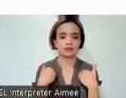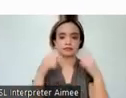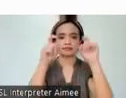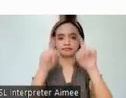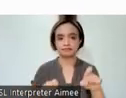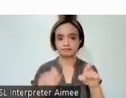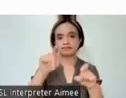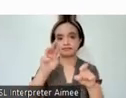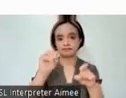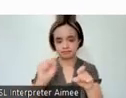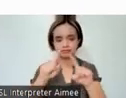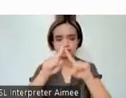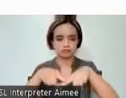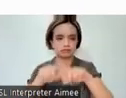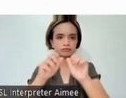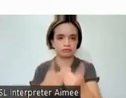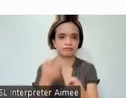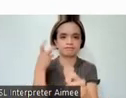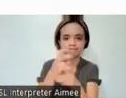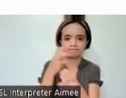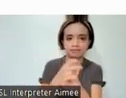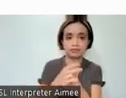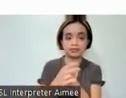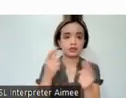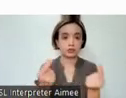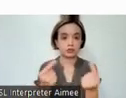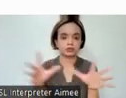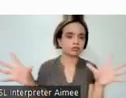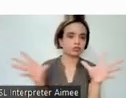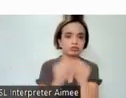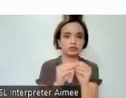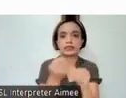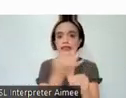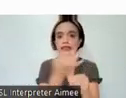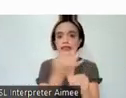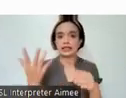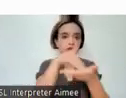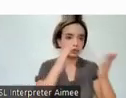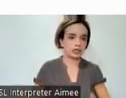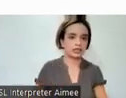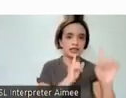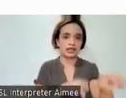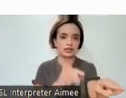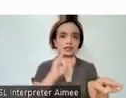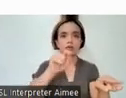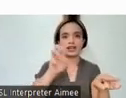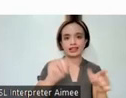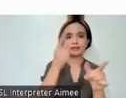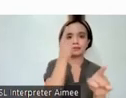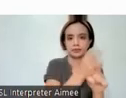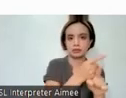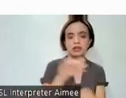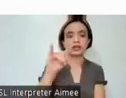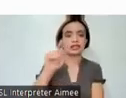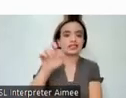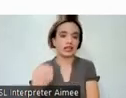their difficulty, which we measured by tallying the total number of learners who answered the item correctly. These items were